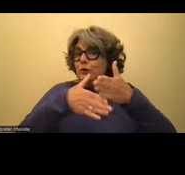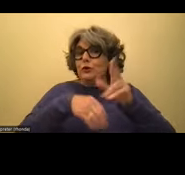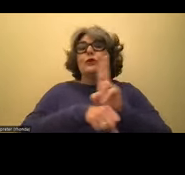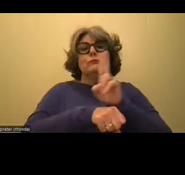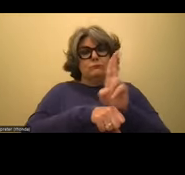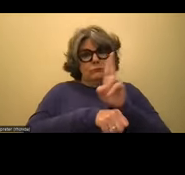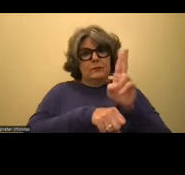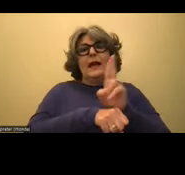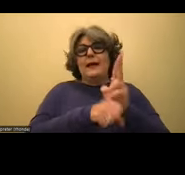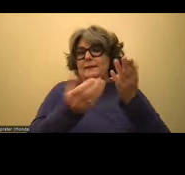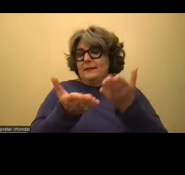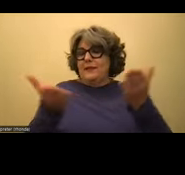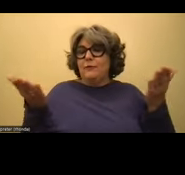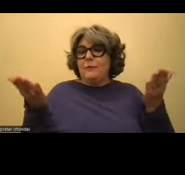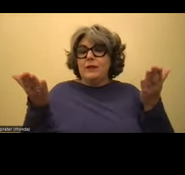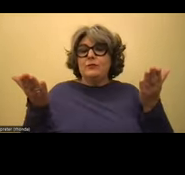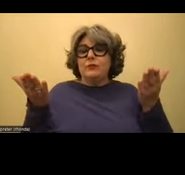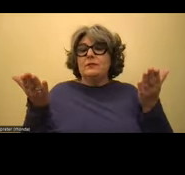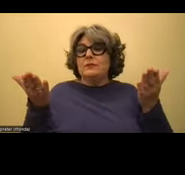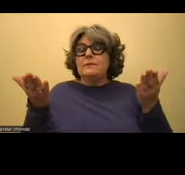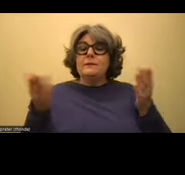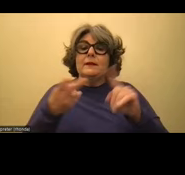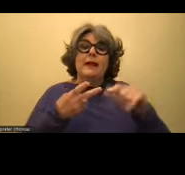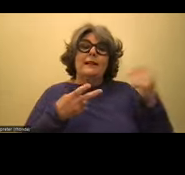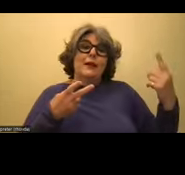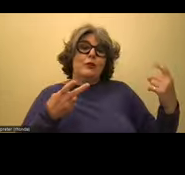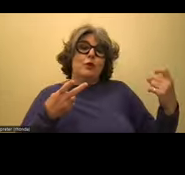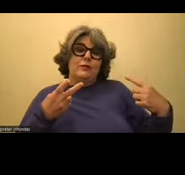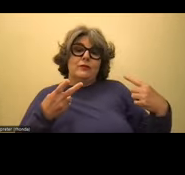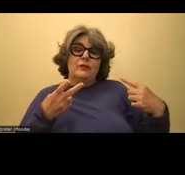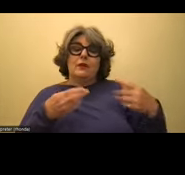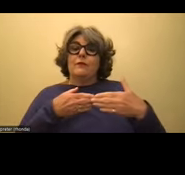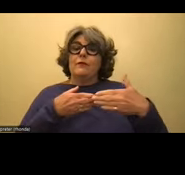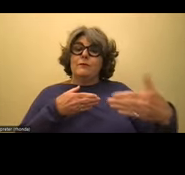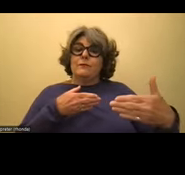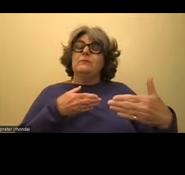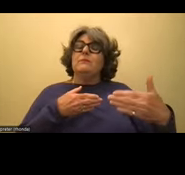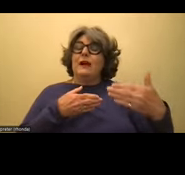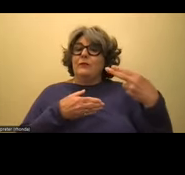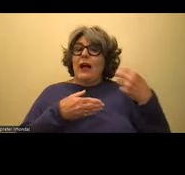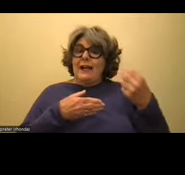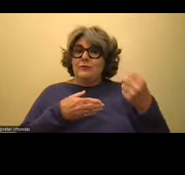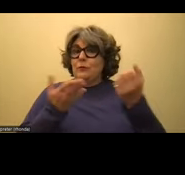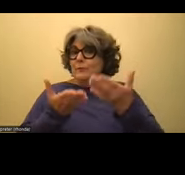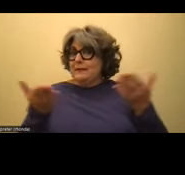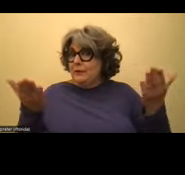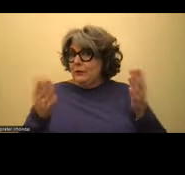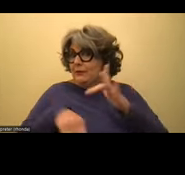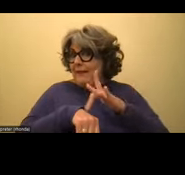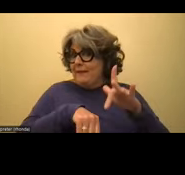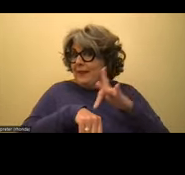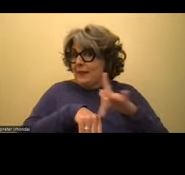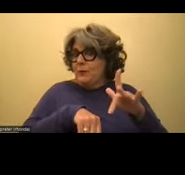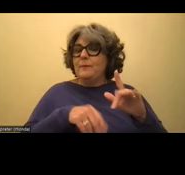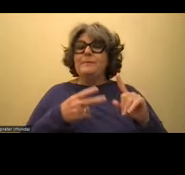materials for, because there's also another question, for post-secondary education, there are materials for that. I'm going to